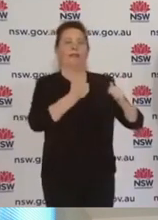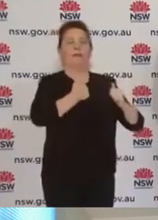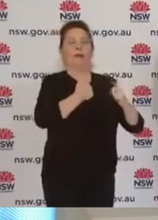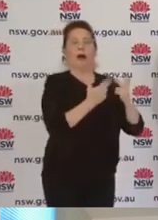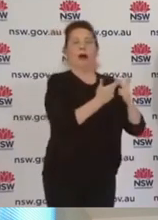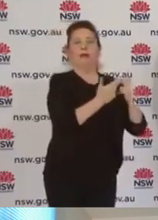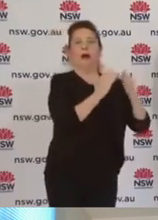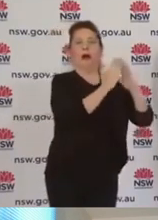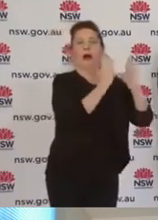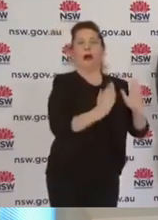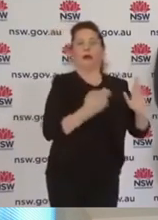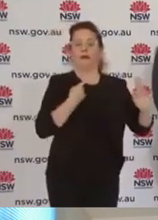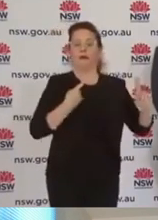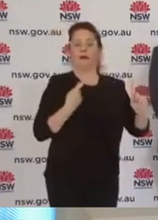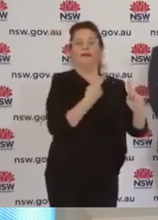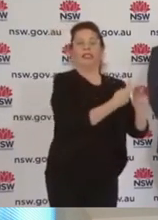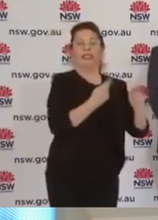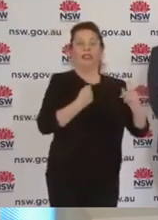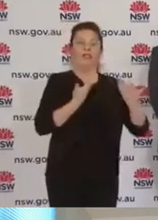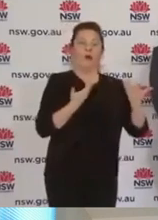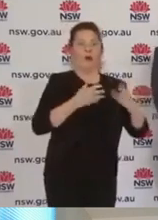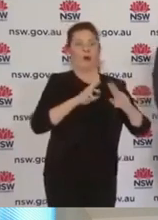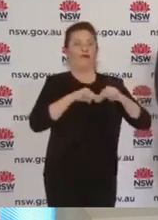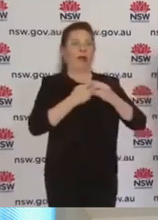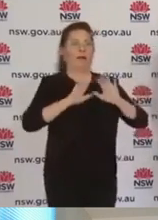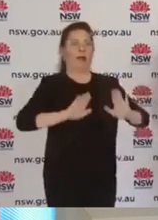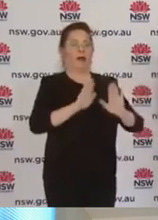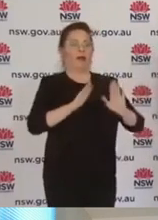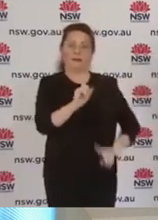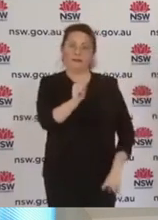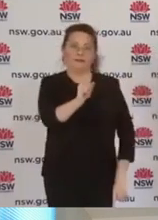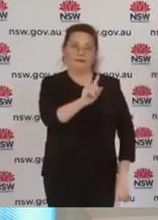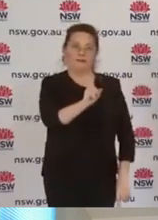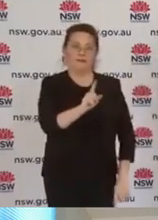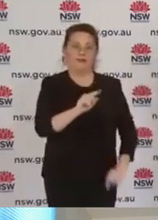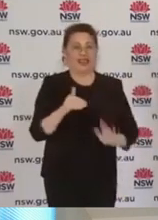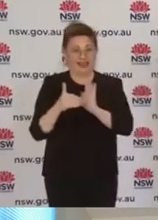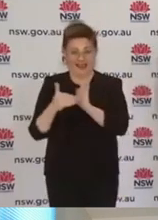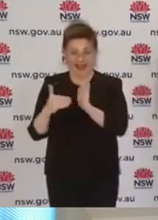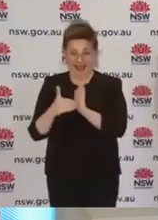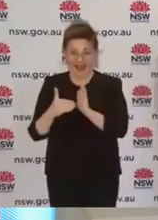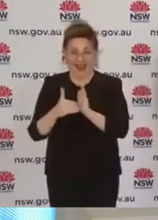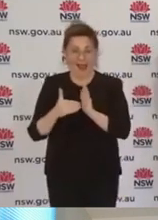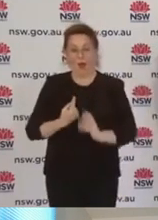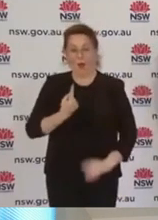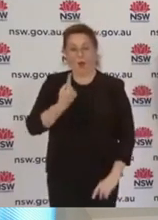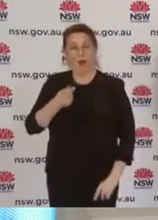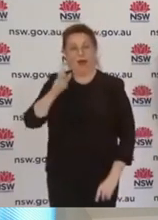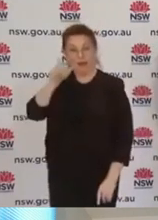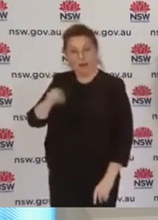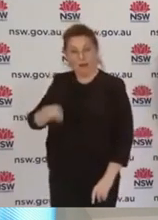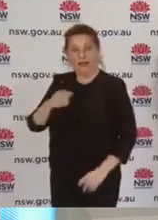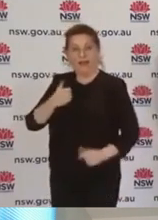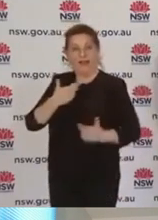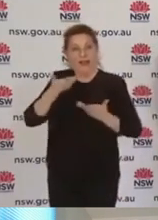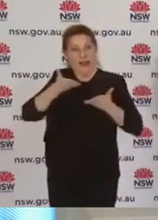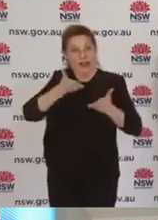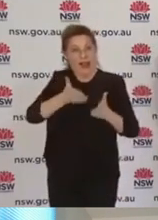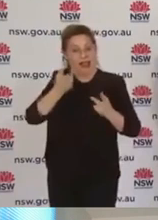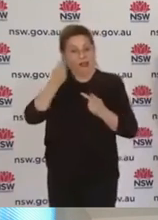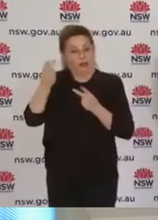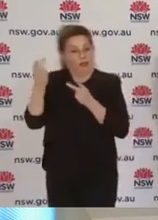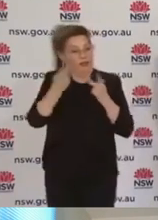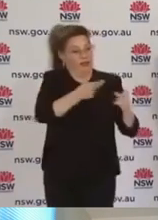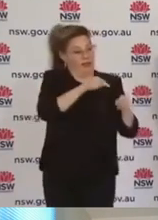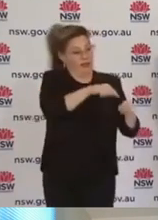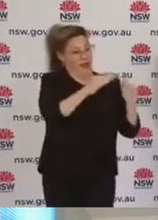generally one person to travel for what is essential business. Premier spoke about the assets that will